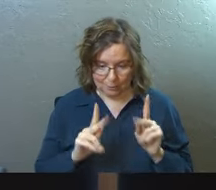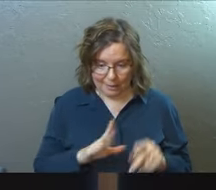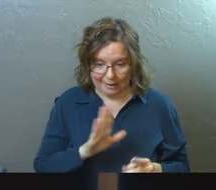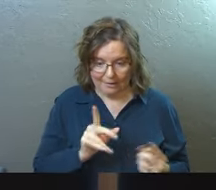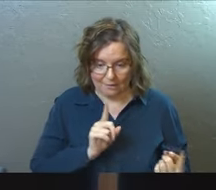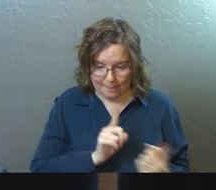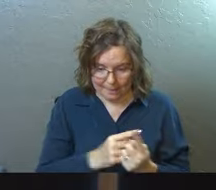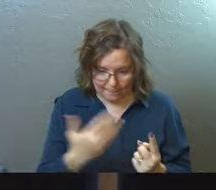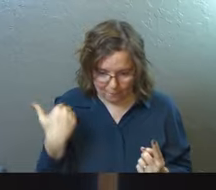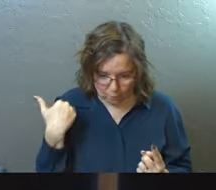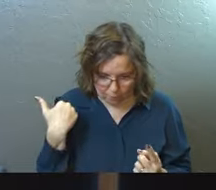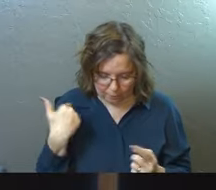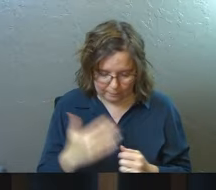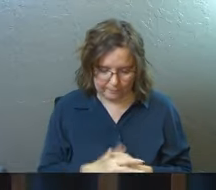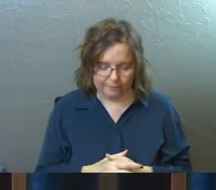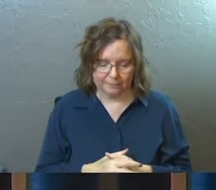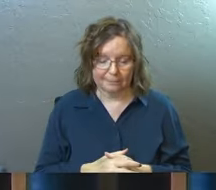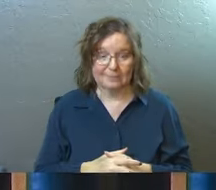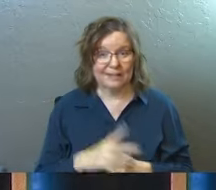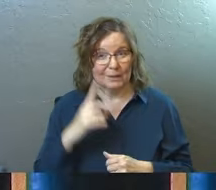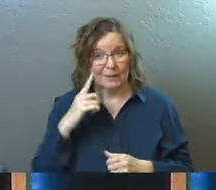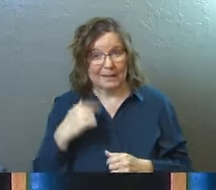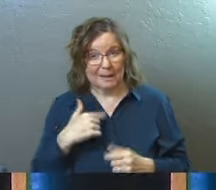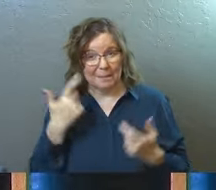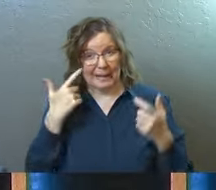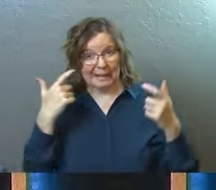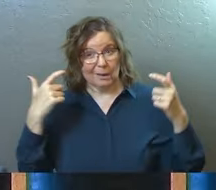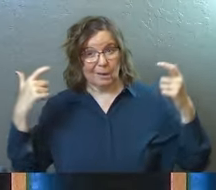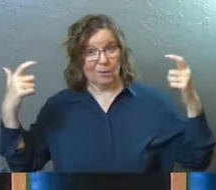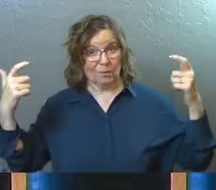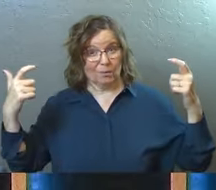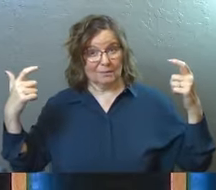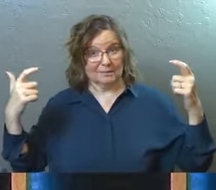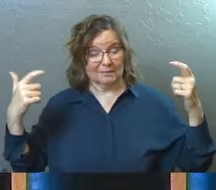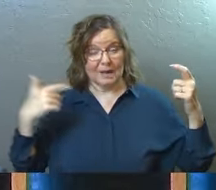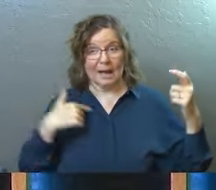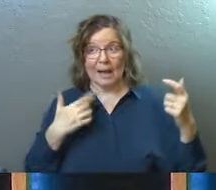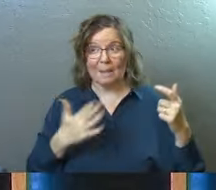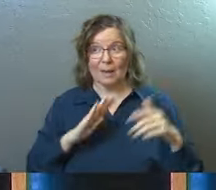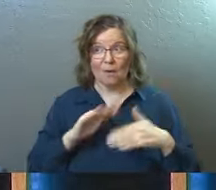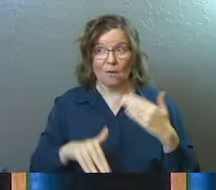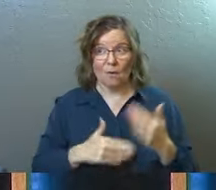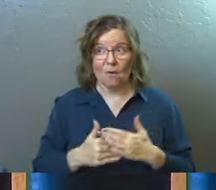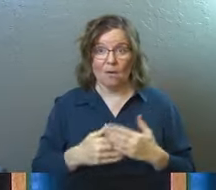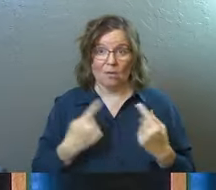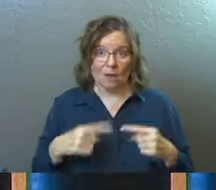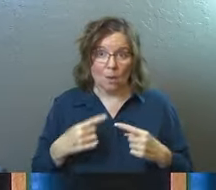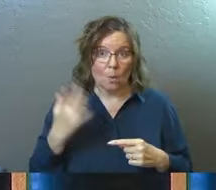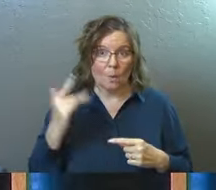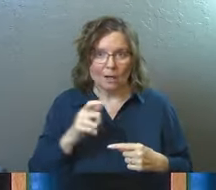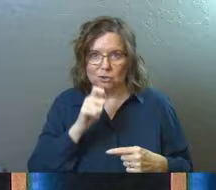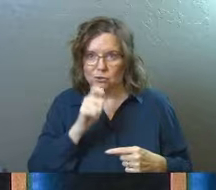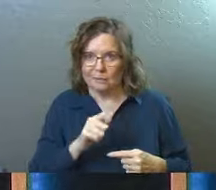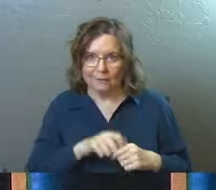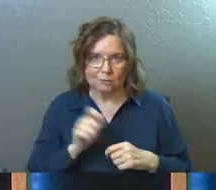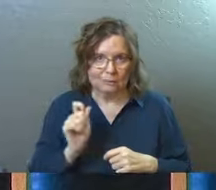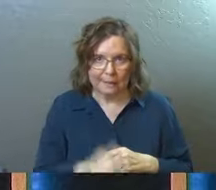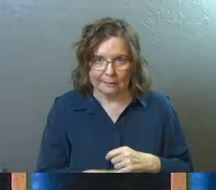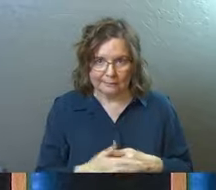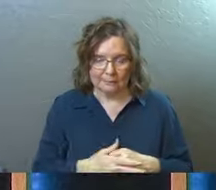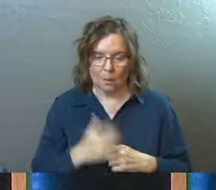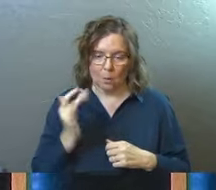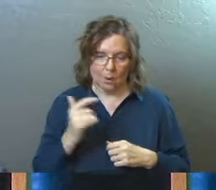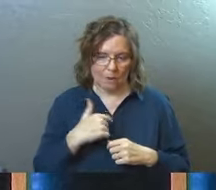person I've never even met before. And can you hear my ego starting to rise up? I made all the arguments there at that laptop